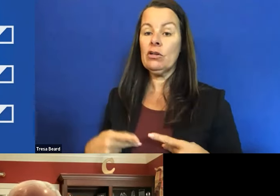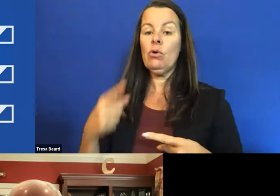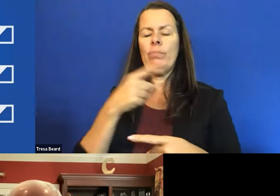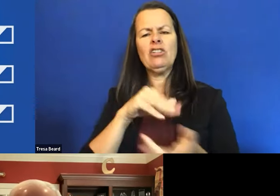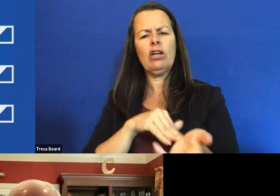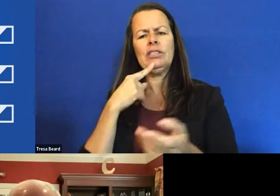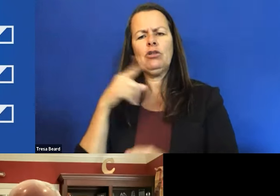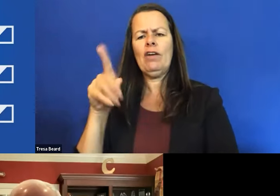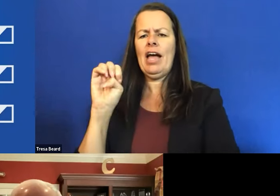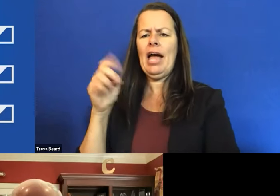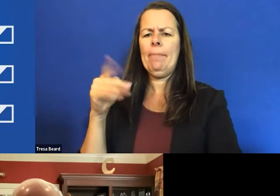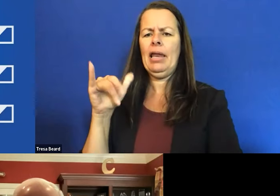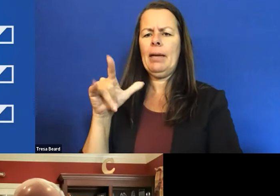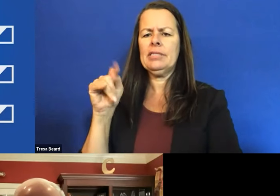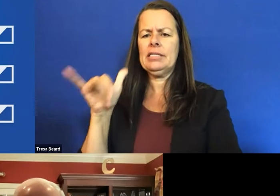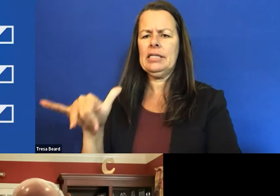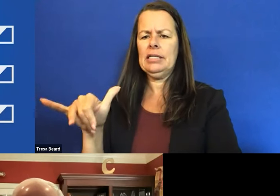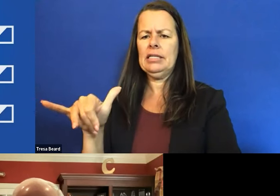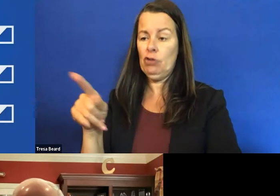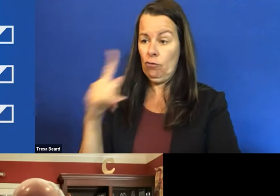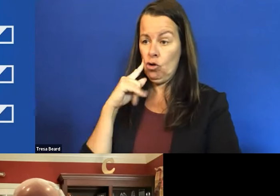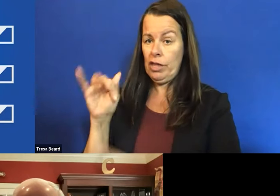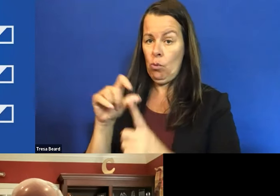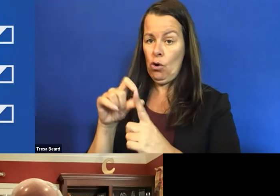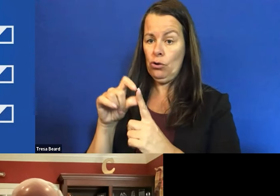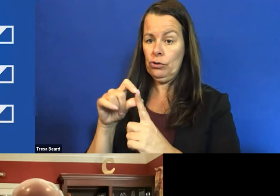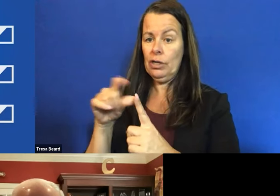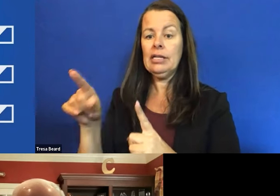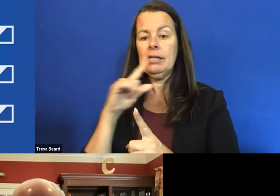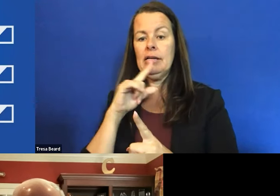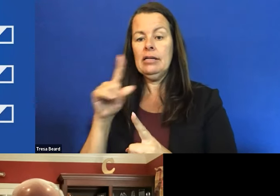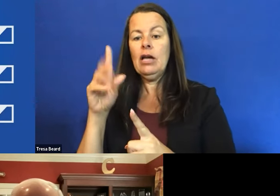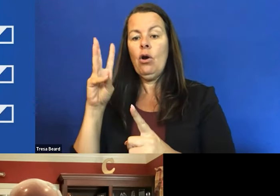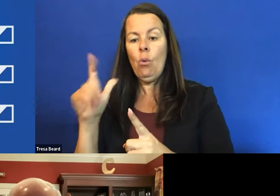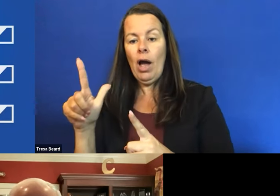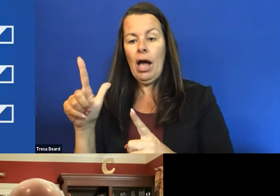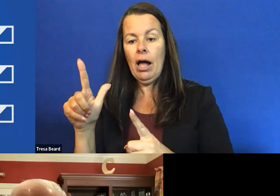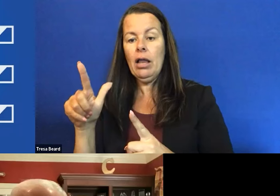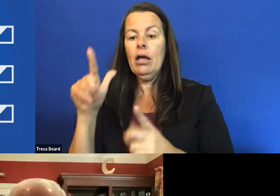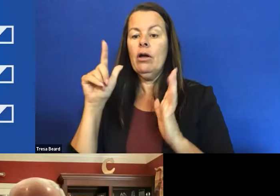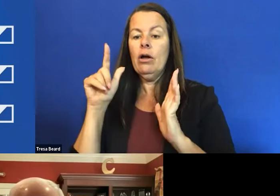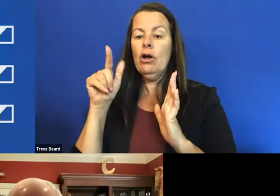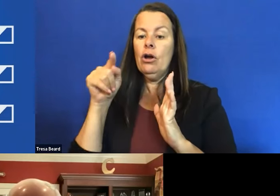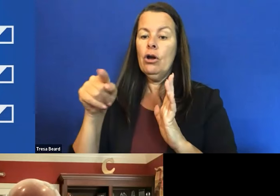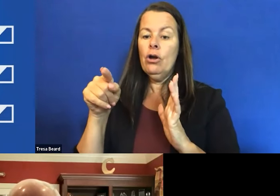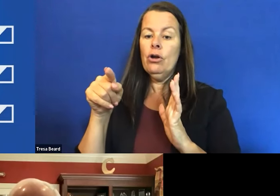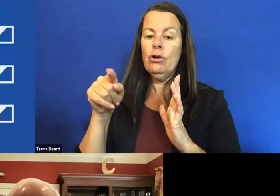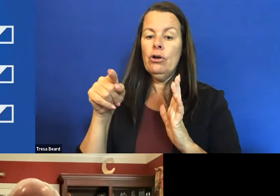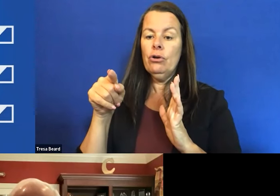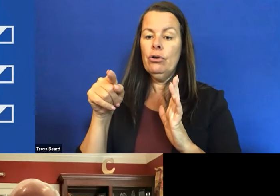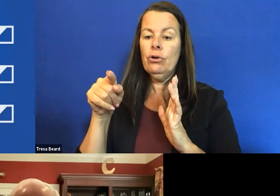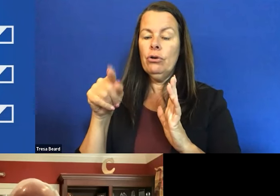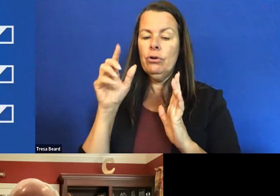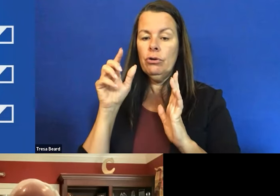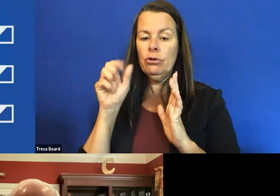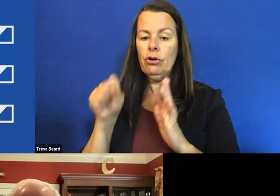word? No, he explained it to me. And he said, well, the good news is you're 4F. You can't serve in the military. The bad news is you can't be a priest because of canon law.